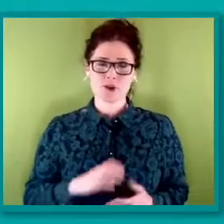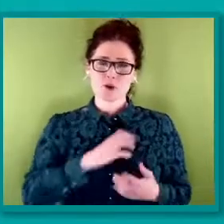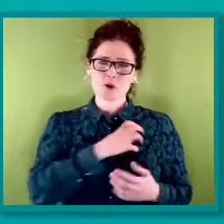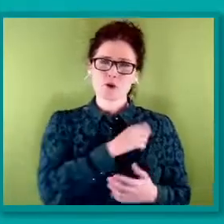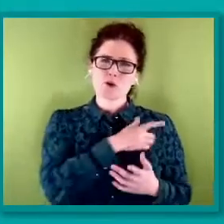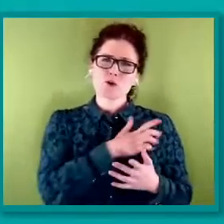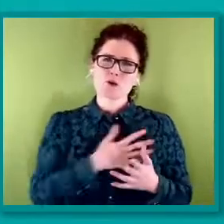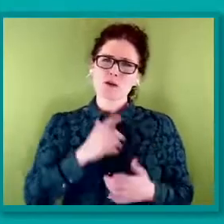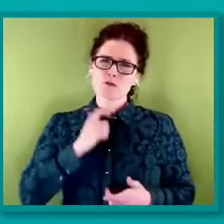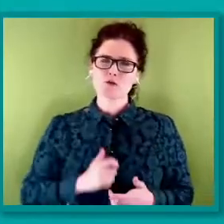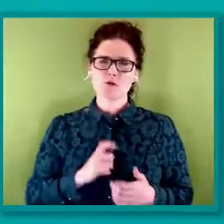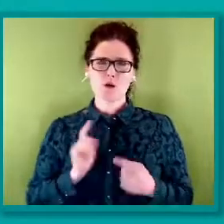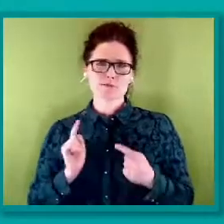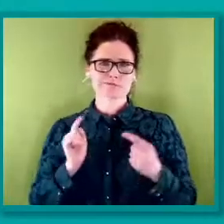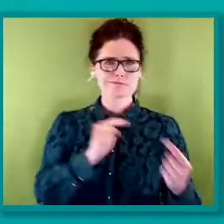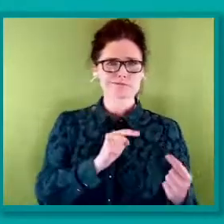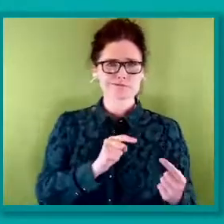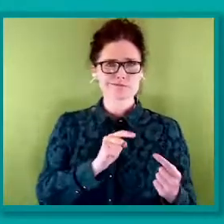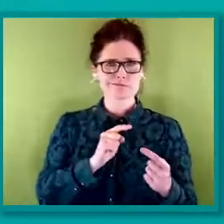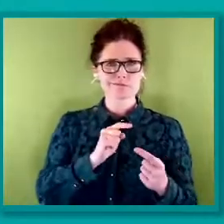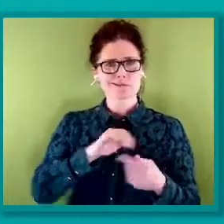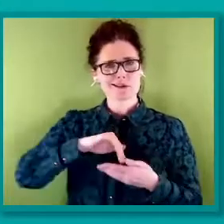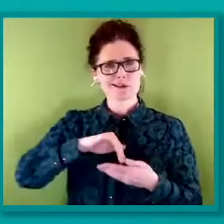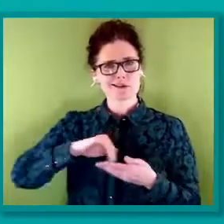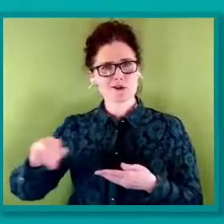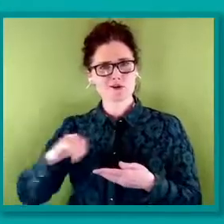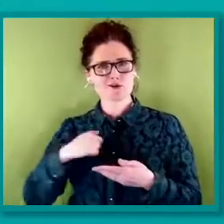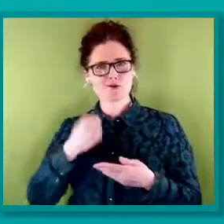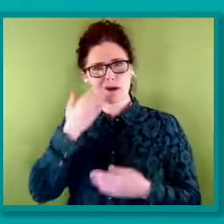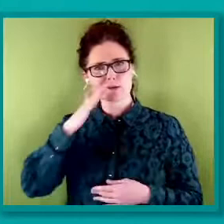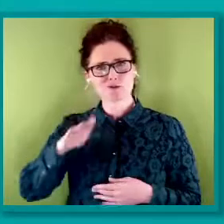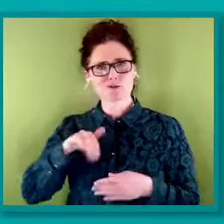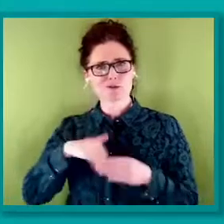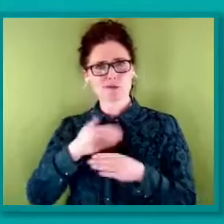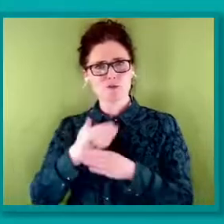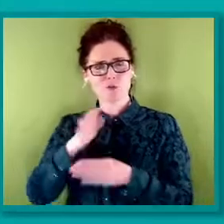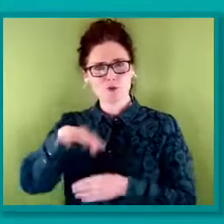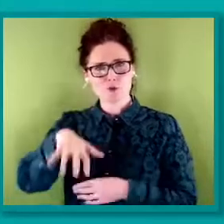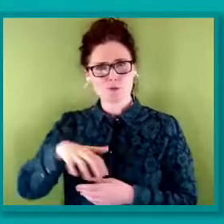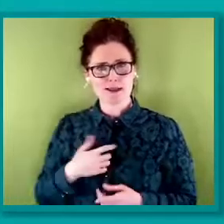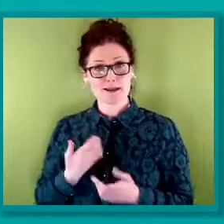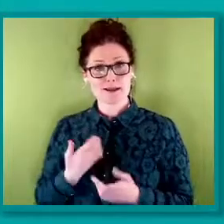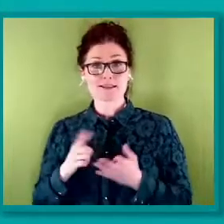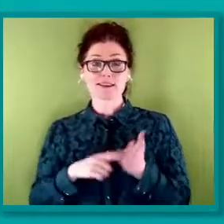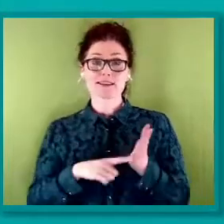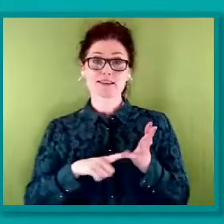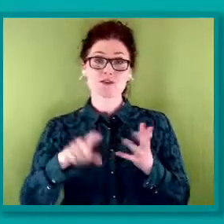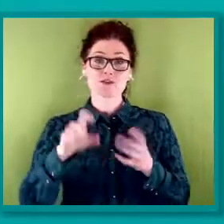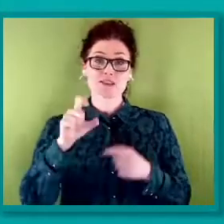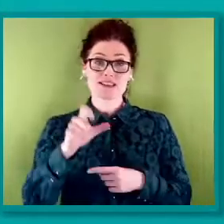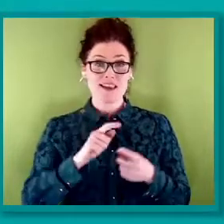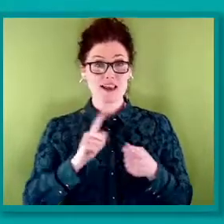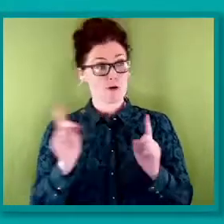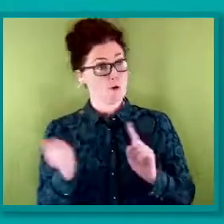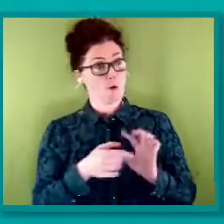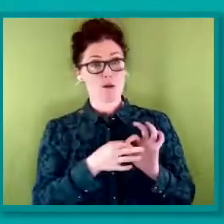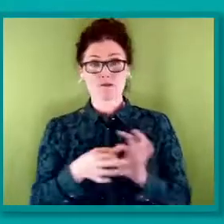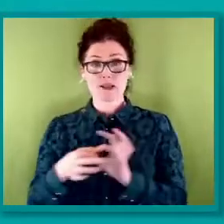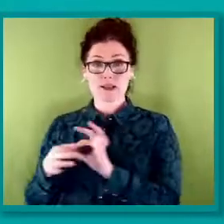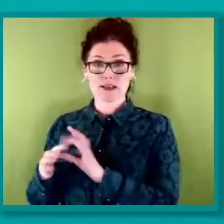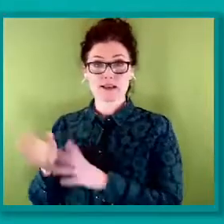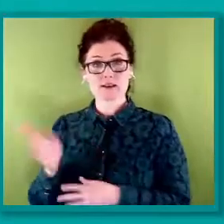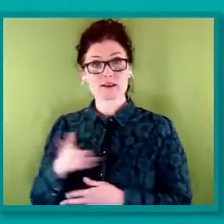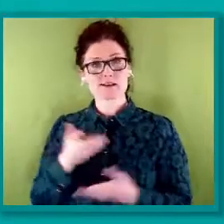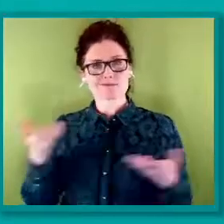the workplace. The TUC and its affiliates have a vital role to play in supporting all members to be non-binary allies